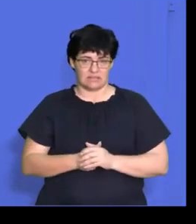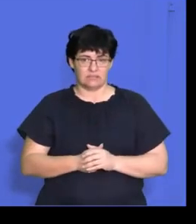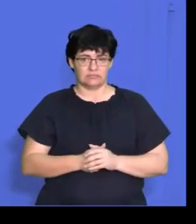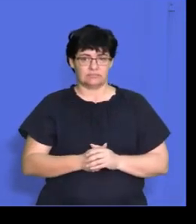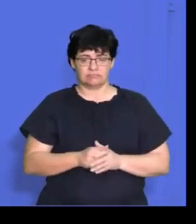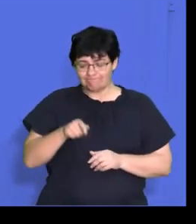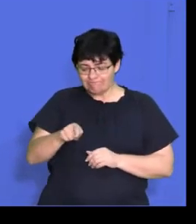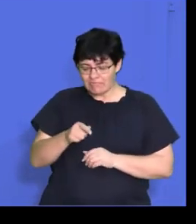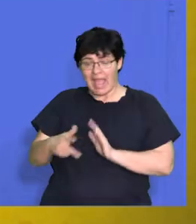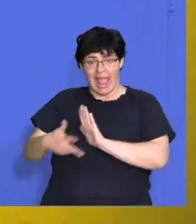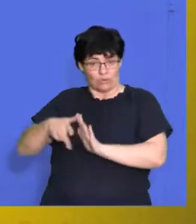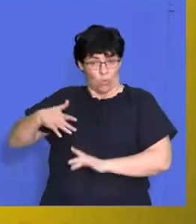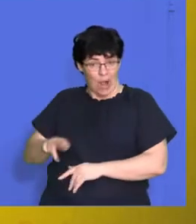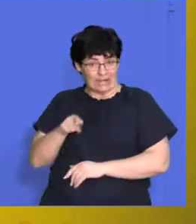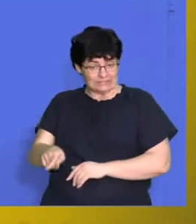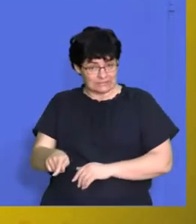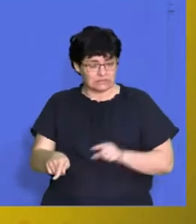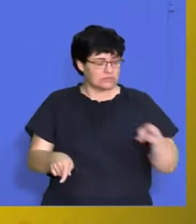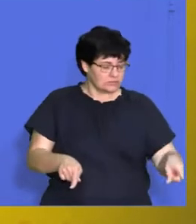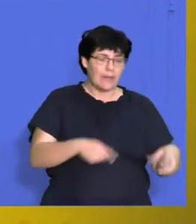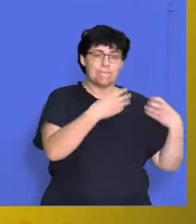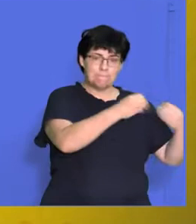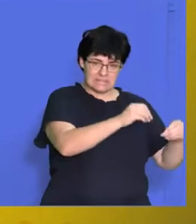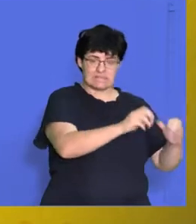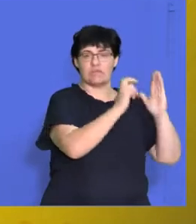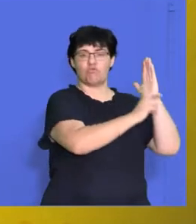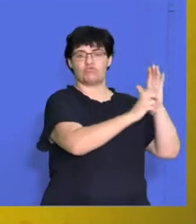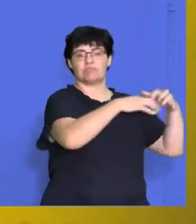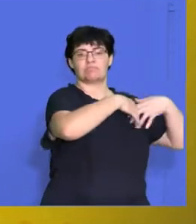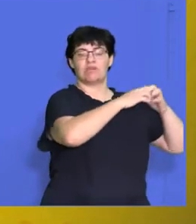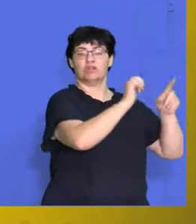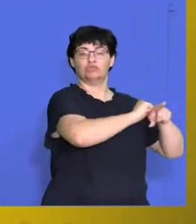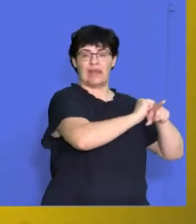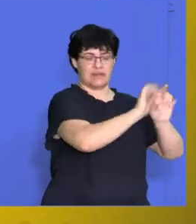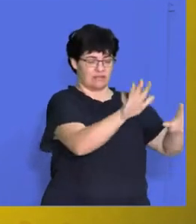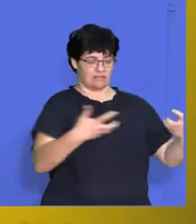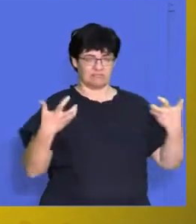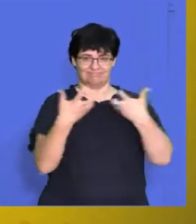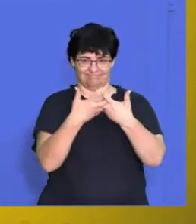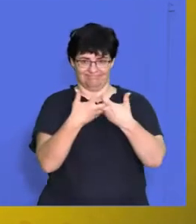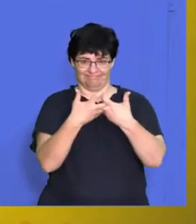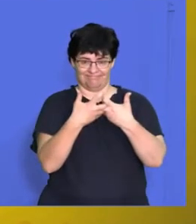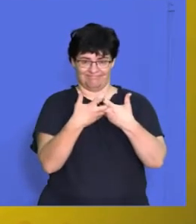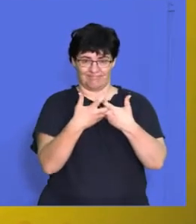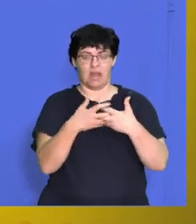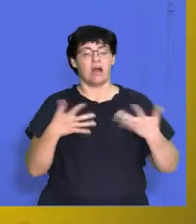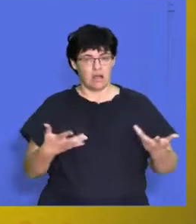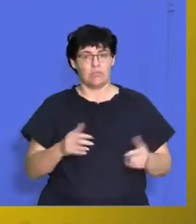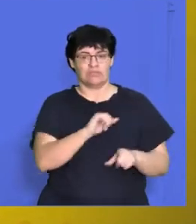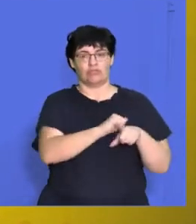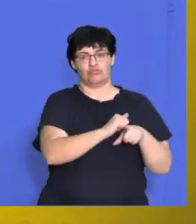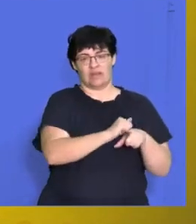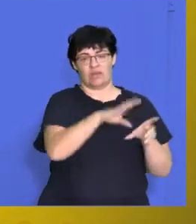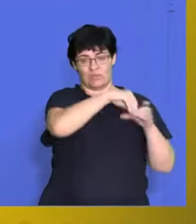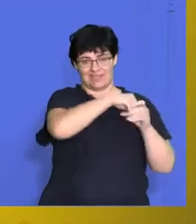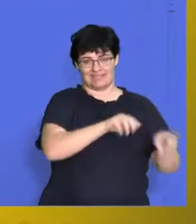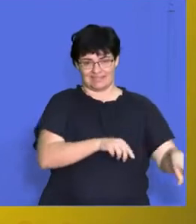Development Act want and how can we make sure that we fulfill what the Act wants with our training in the